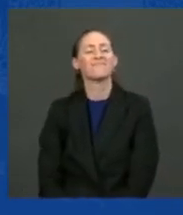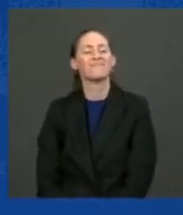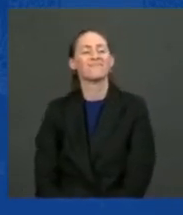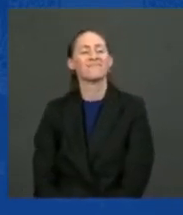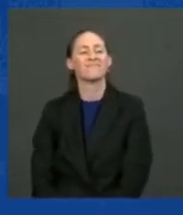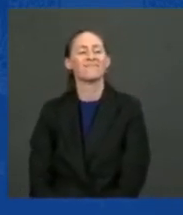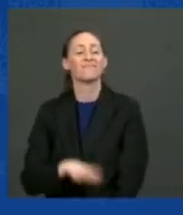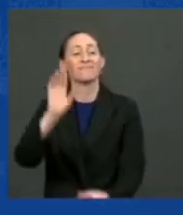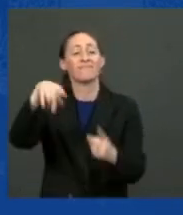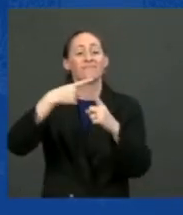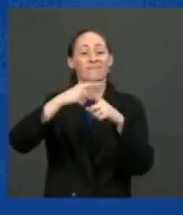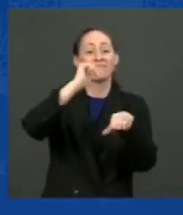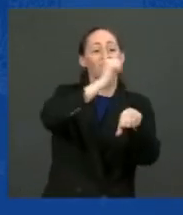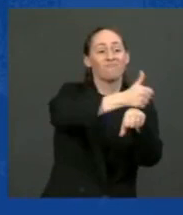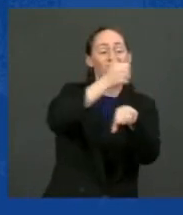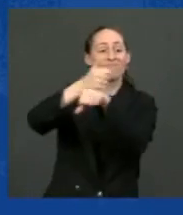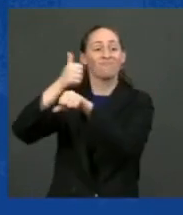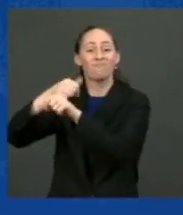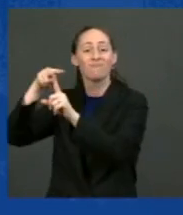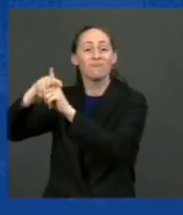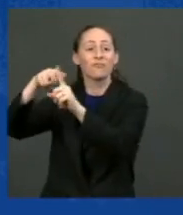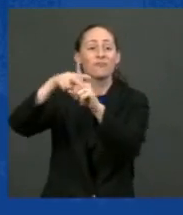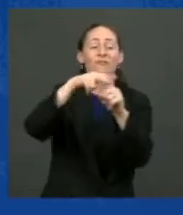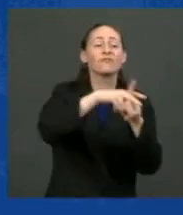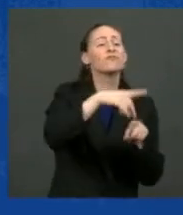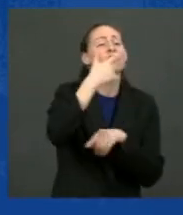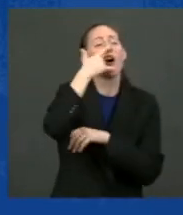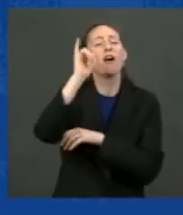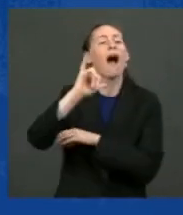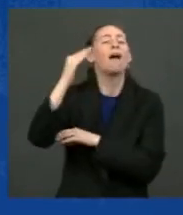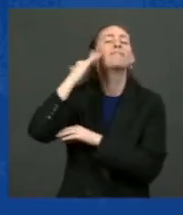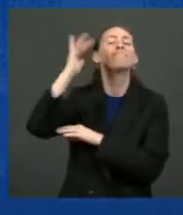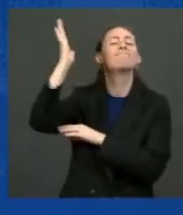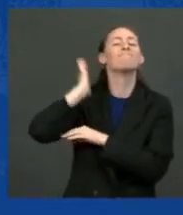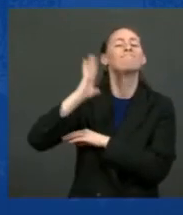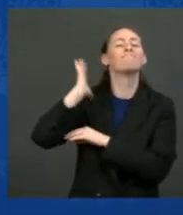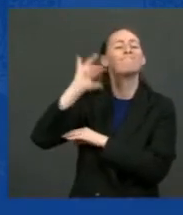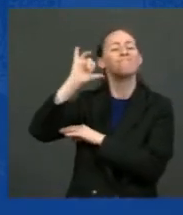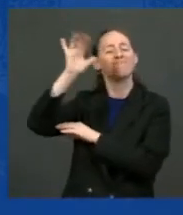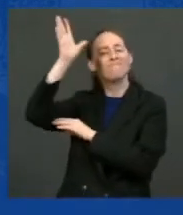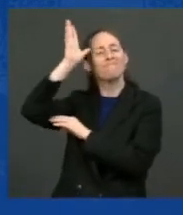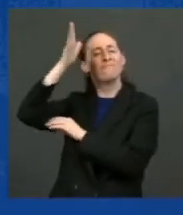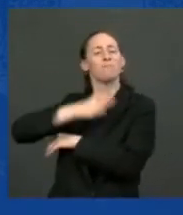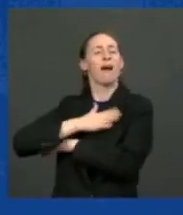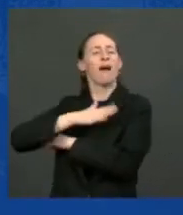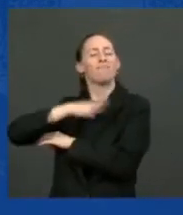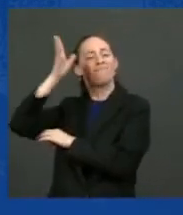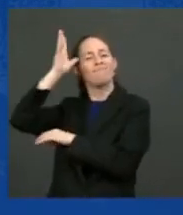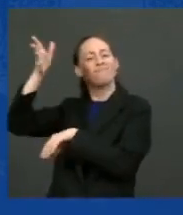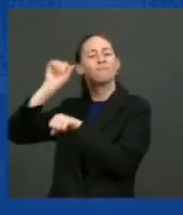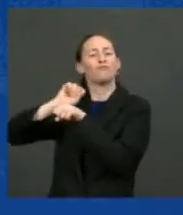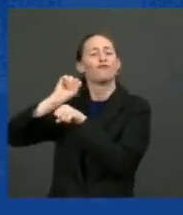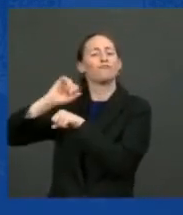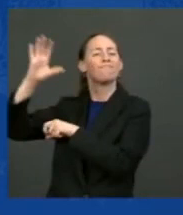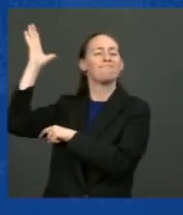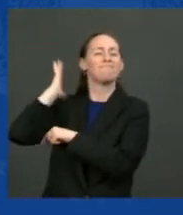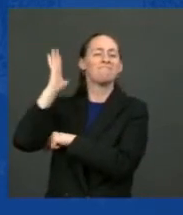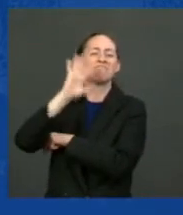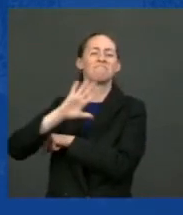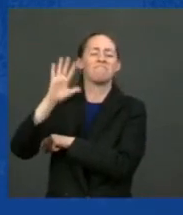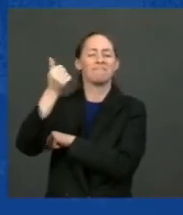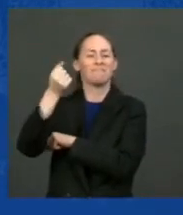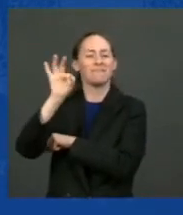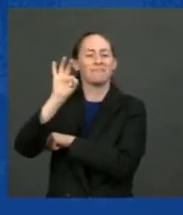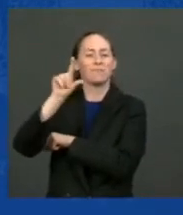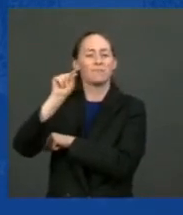pathetic. The need to justify vital legislation in terms of how we compare with other countries. Right. If our bridges suck, who cares if they're the 13th